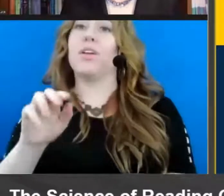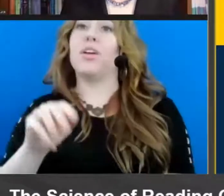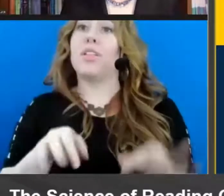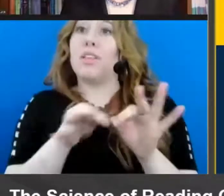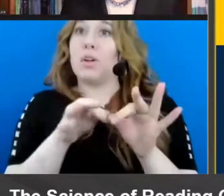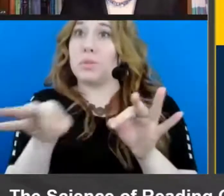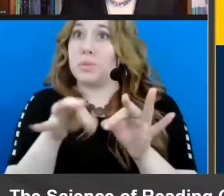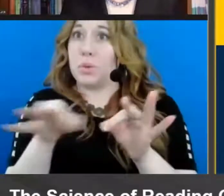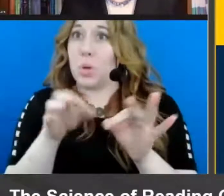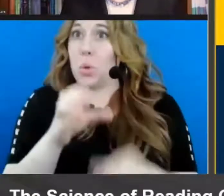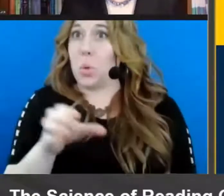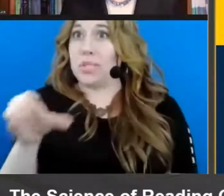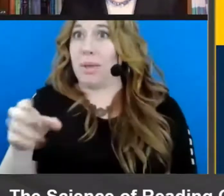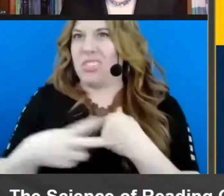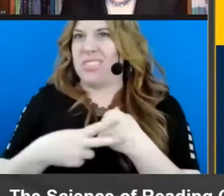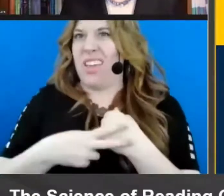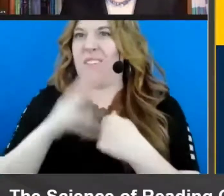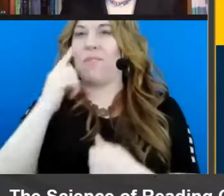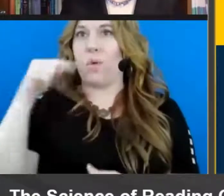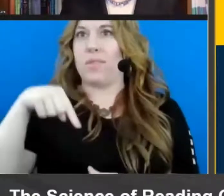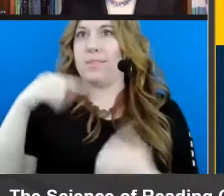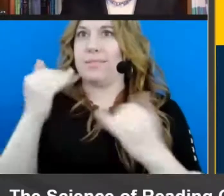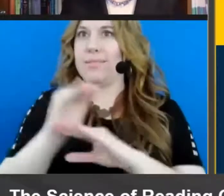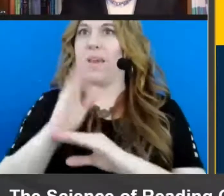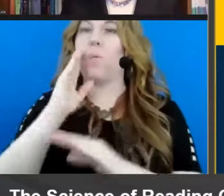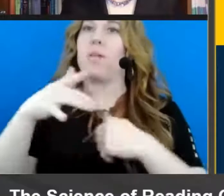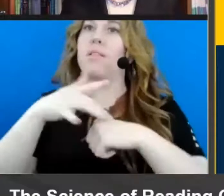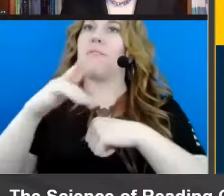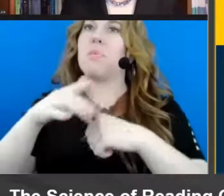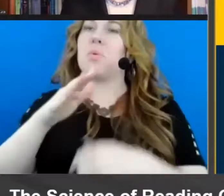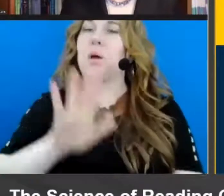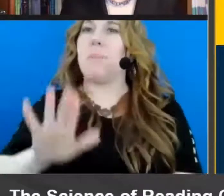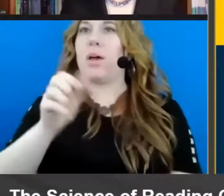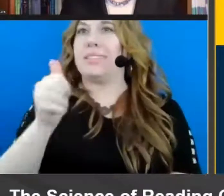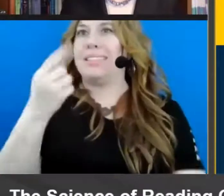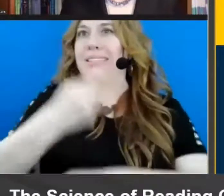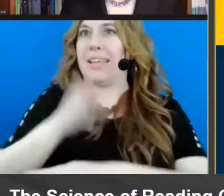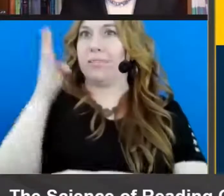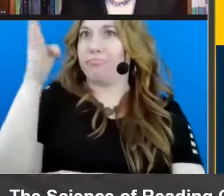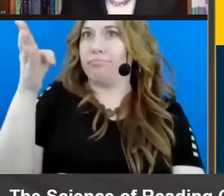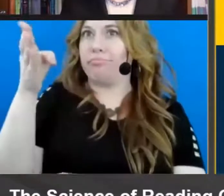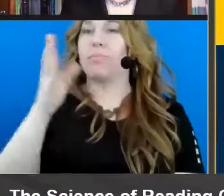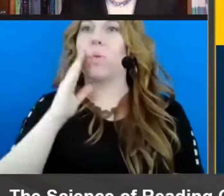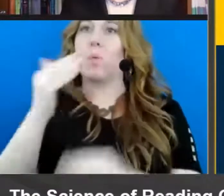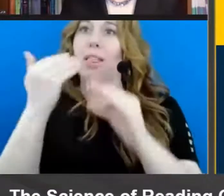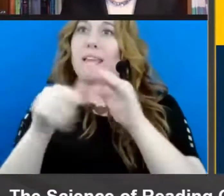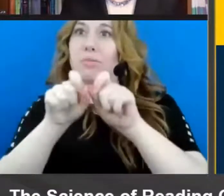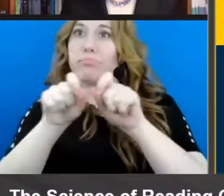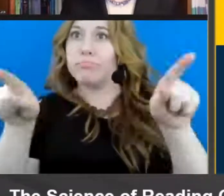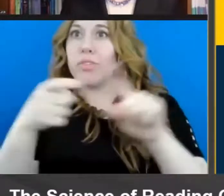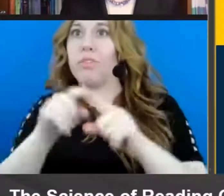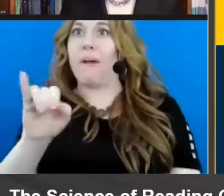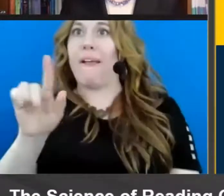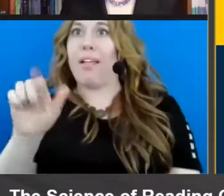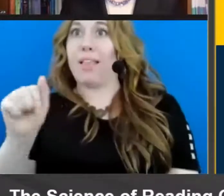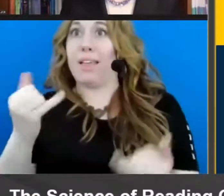of this webinar will be available within the next 10 days. You will receive an email from ILA following this